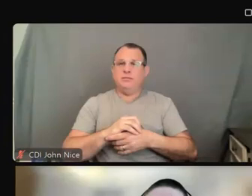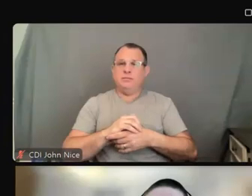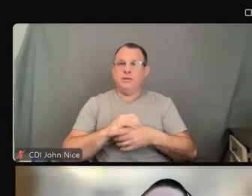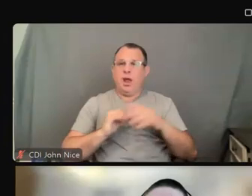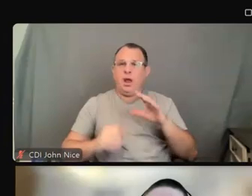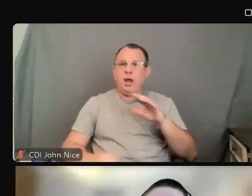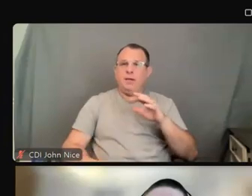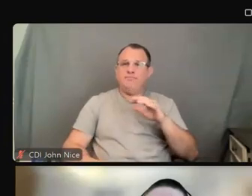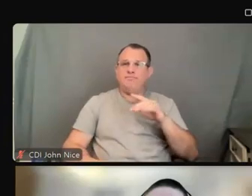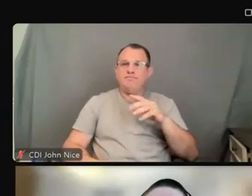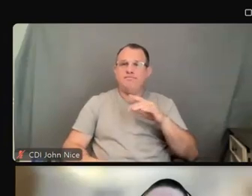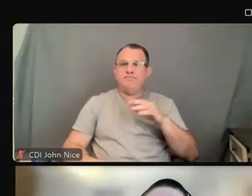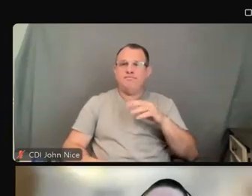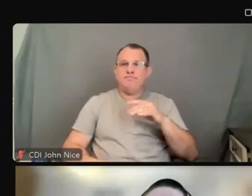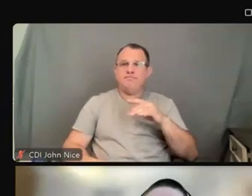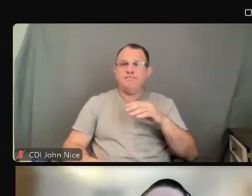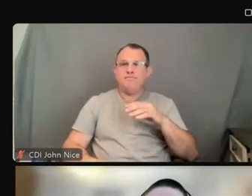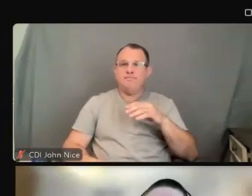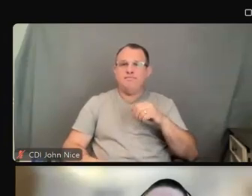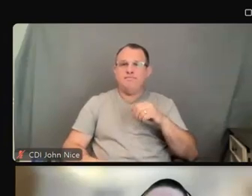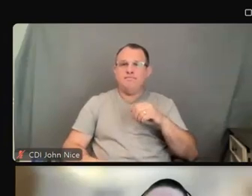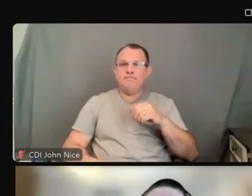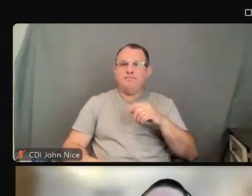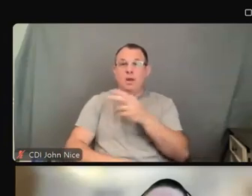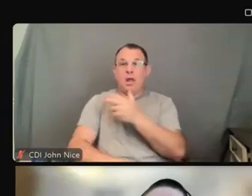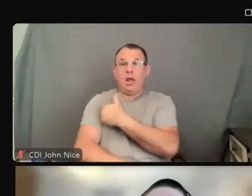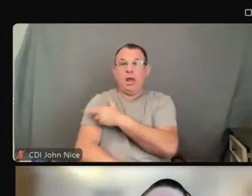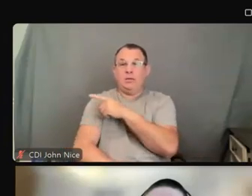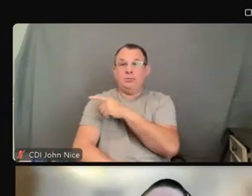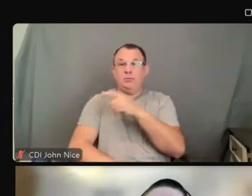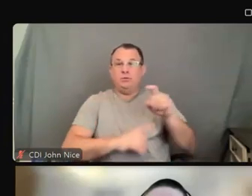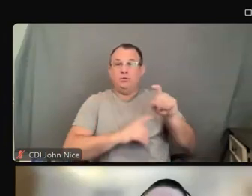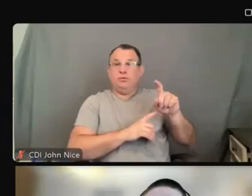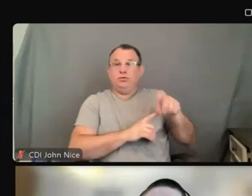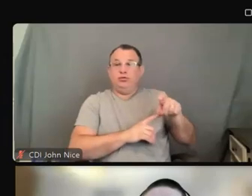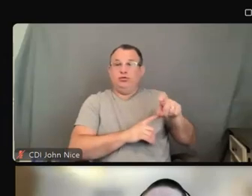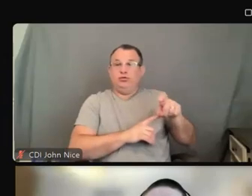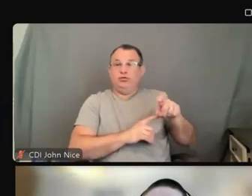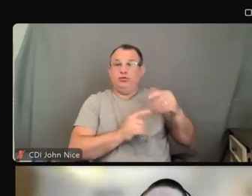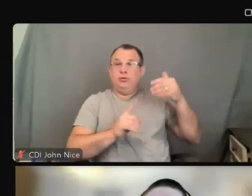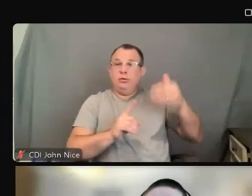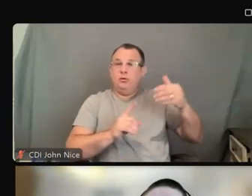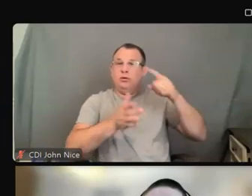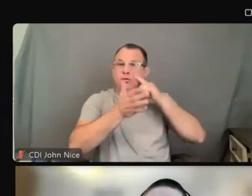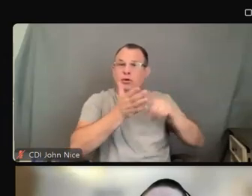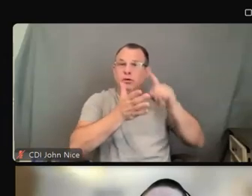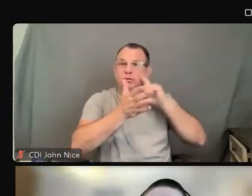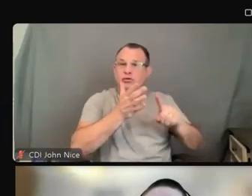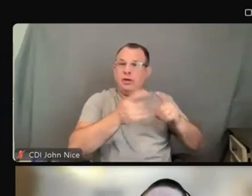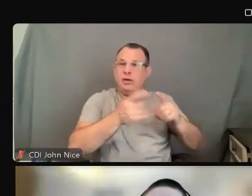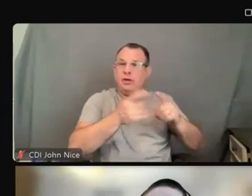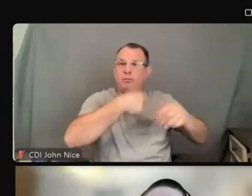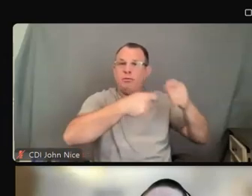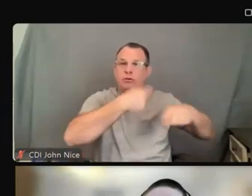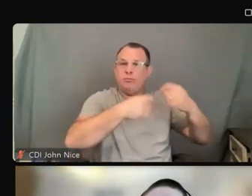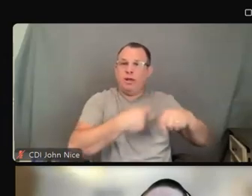should, on a regular basis, check, replace, and upgrade their devices regularly.